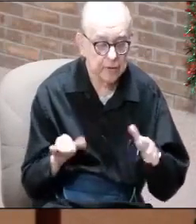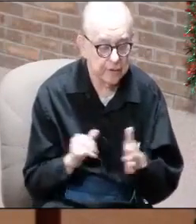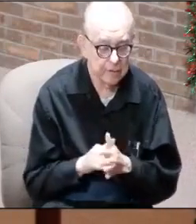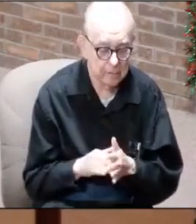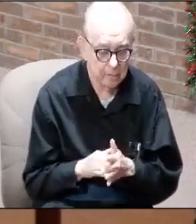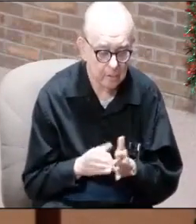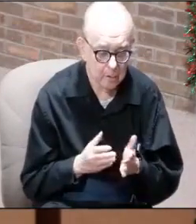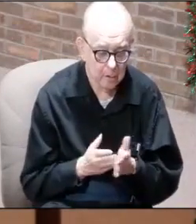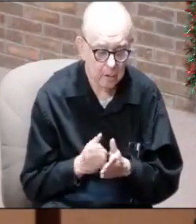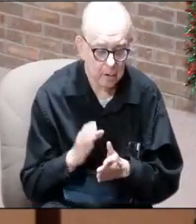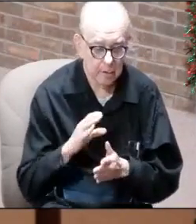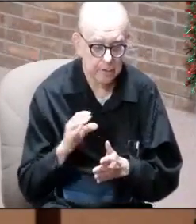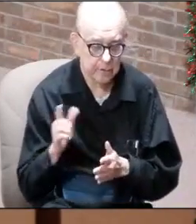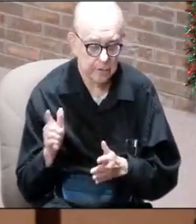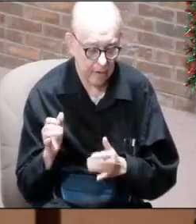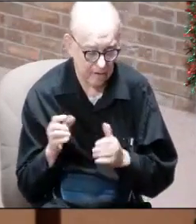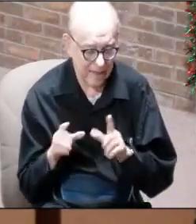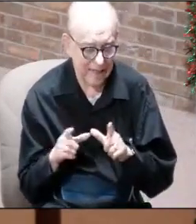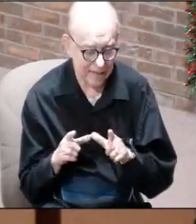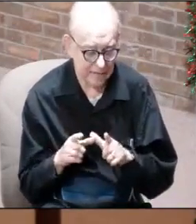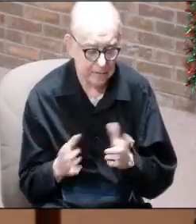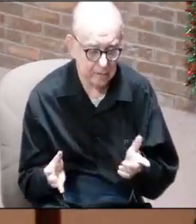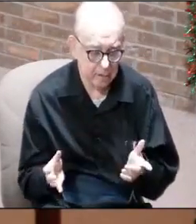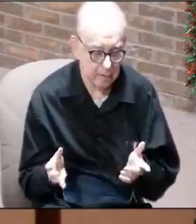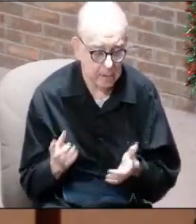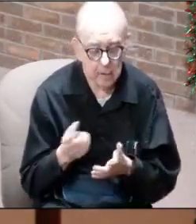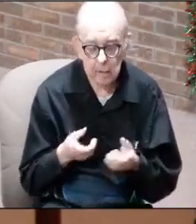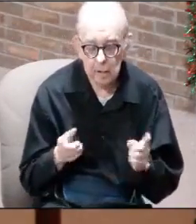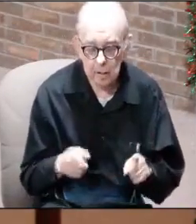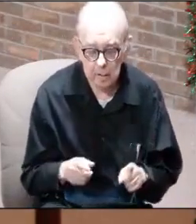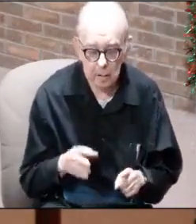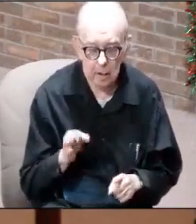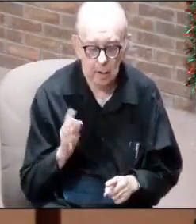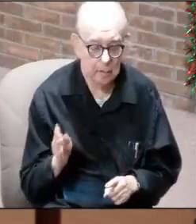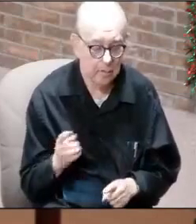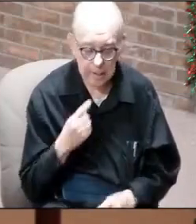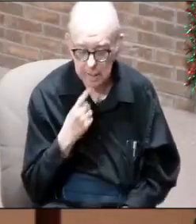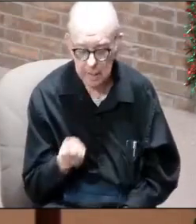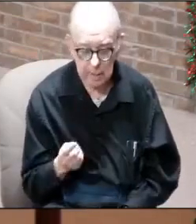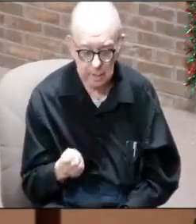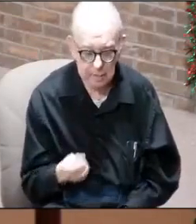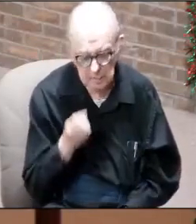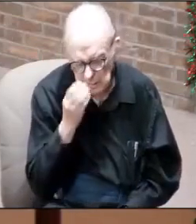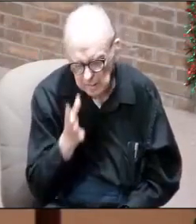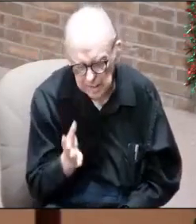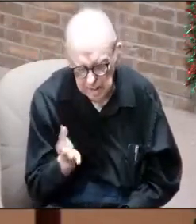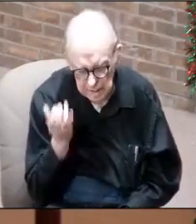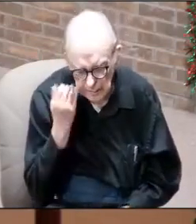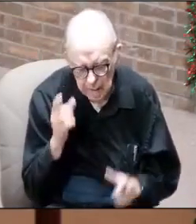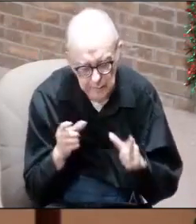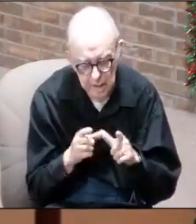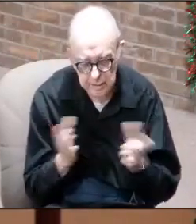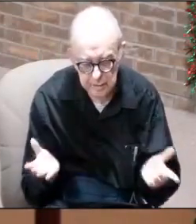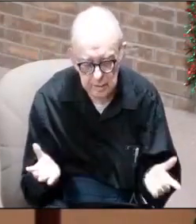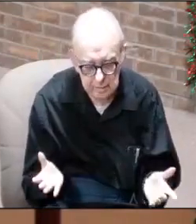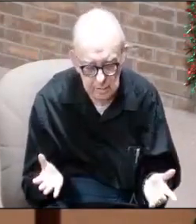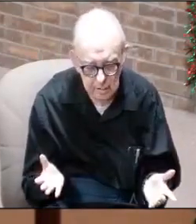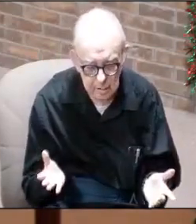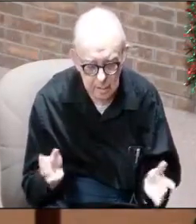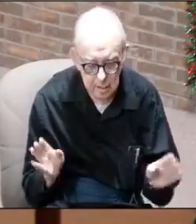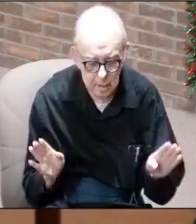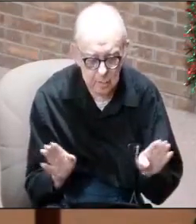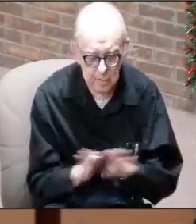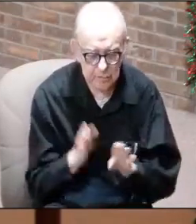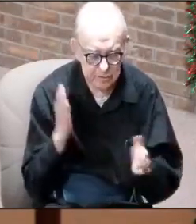that through our CCLI license. But what's happening is Facebook says we don't care. We're